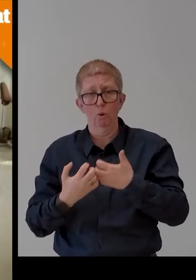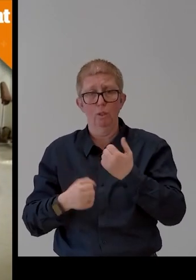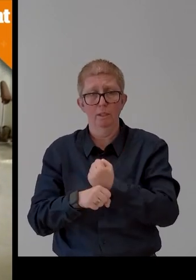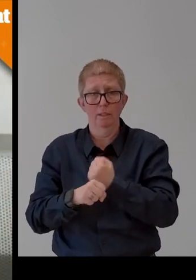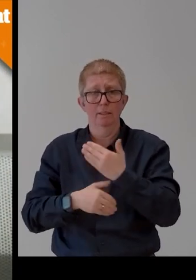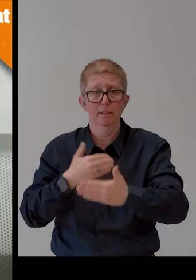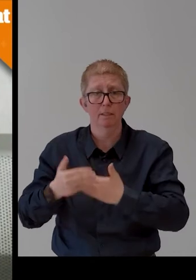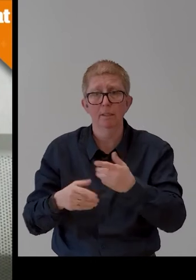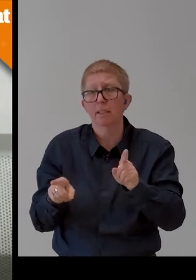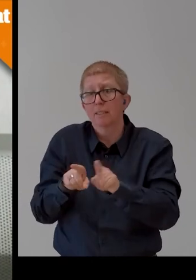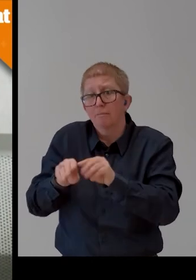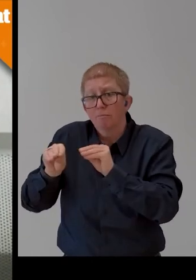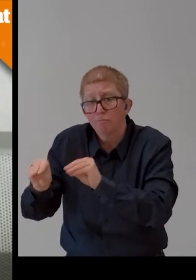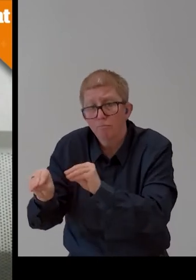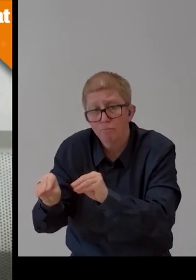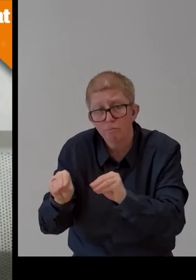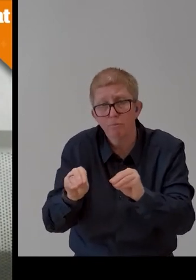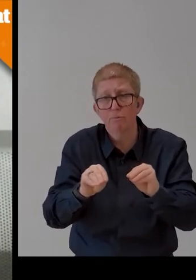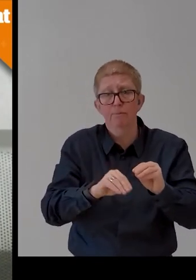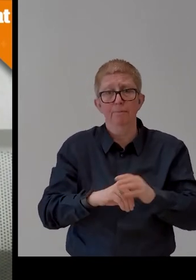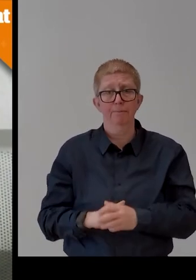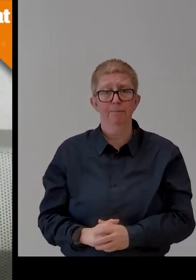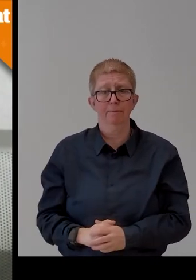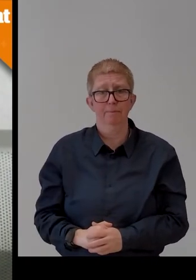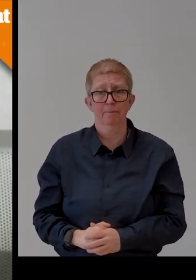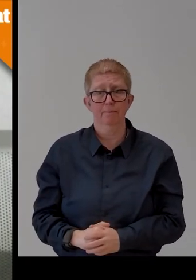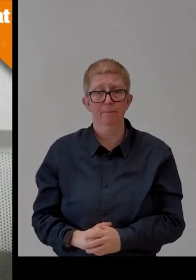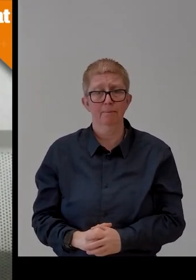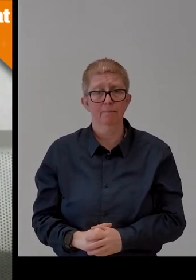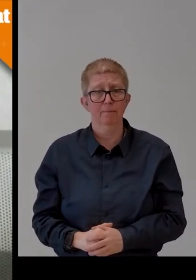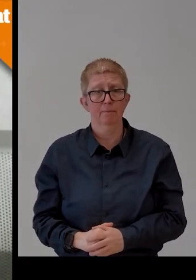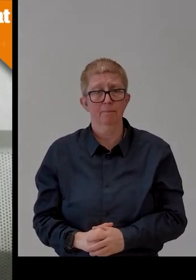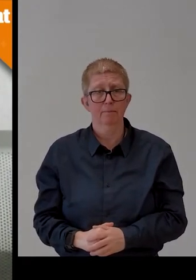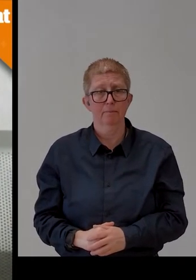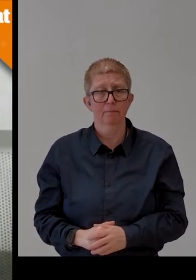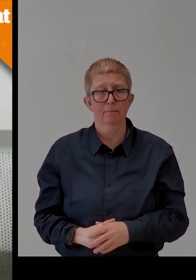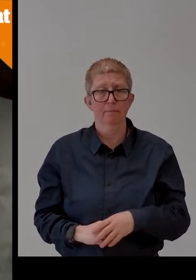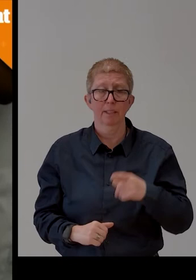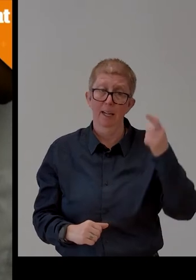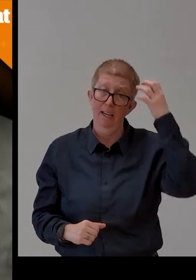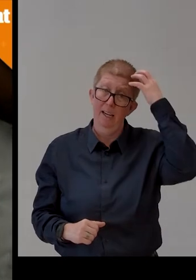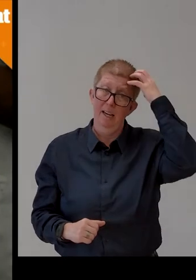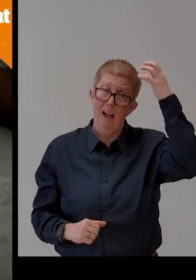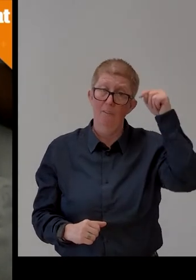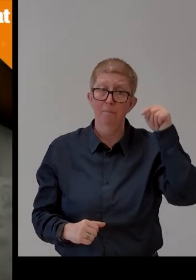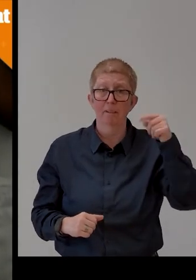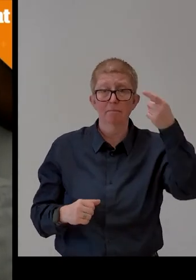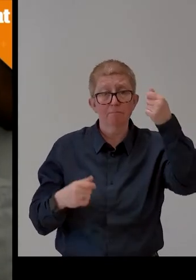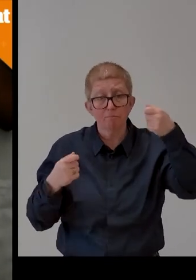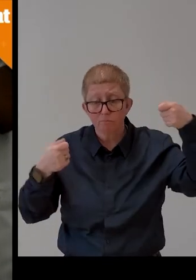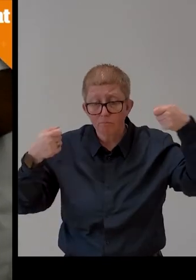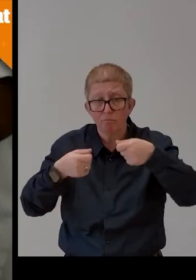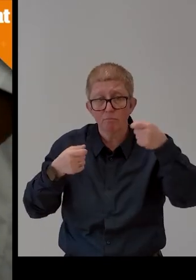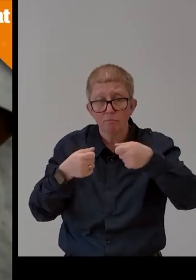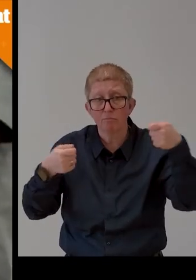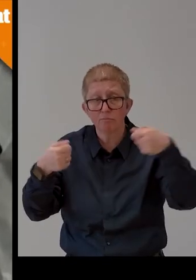in the background. The insert now says government subsidies and donations help keep the charities